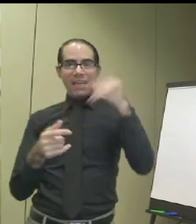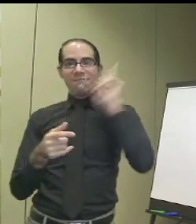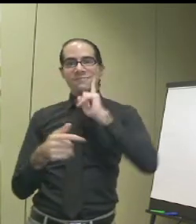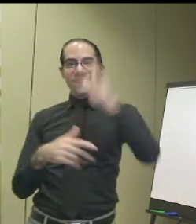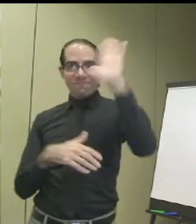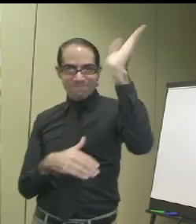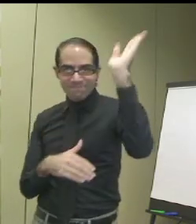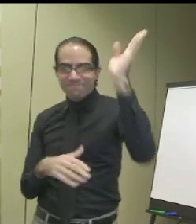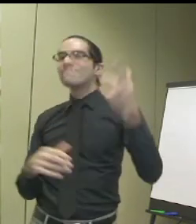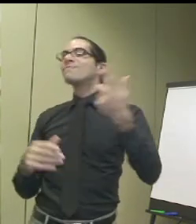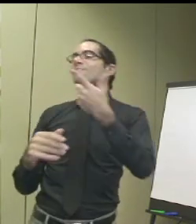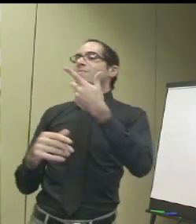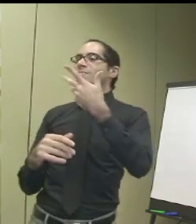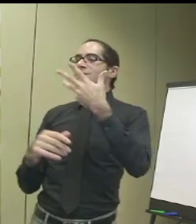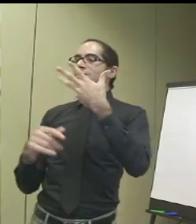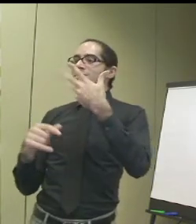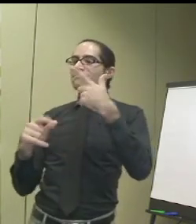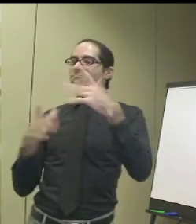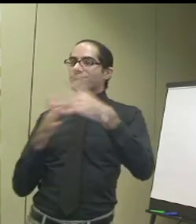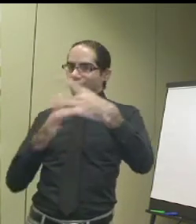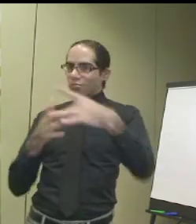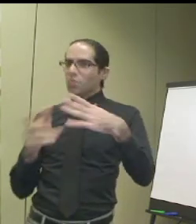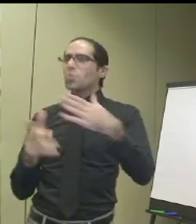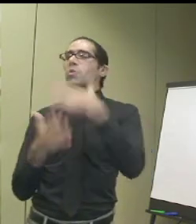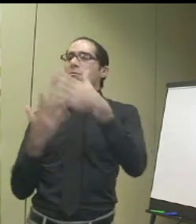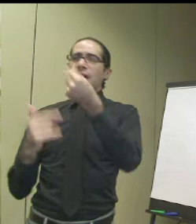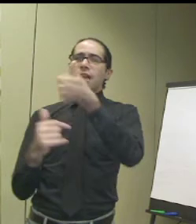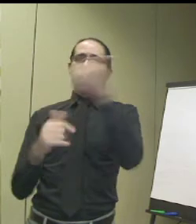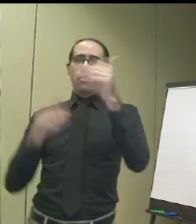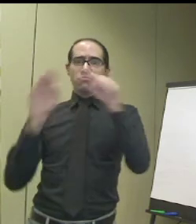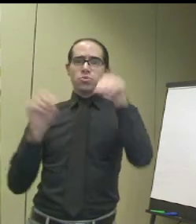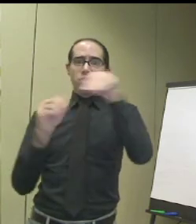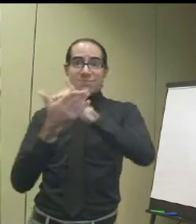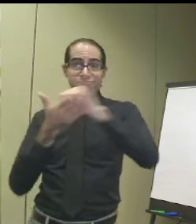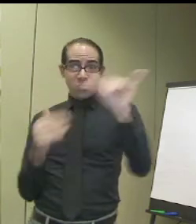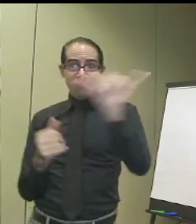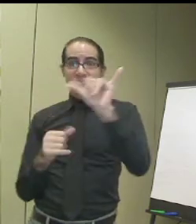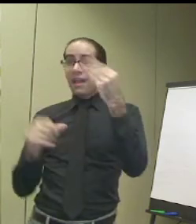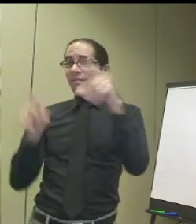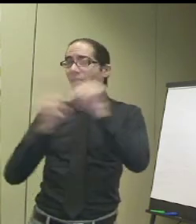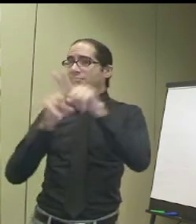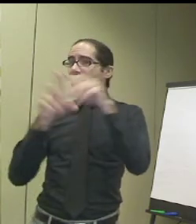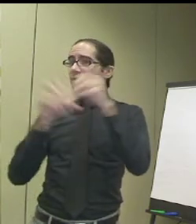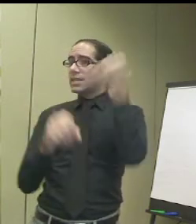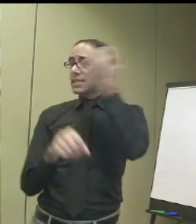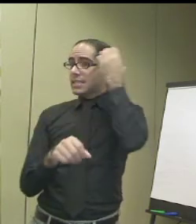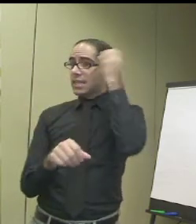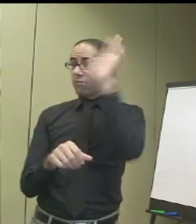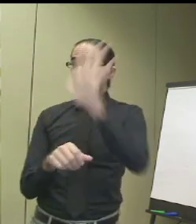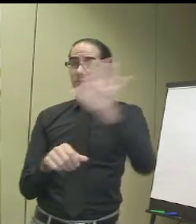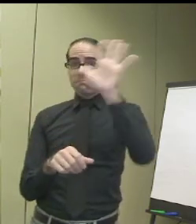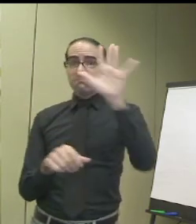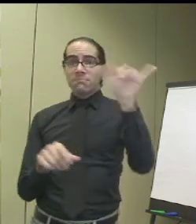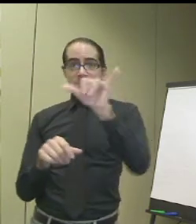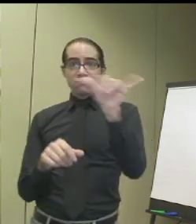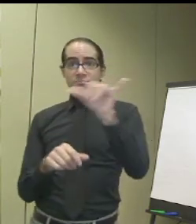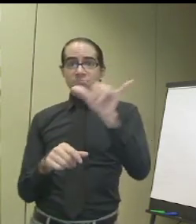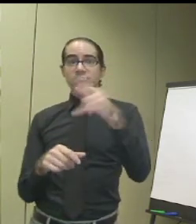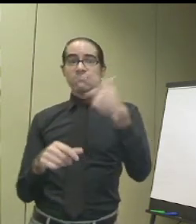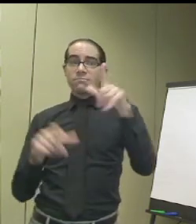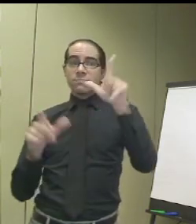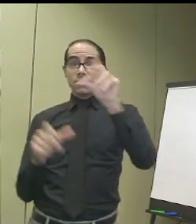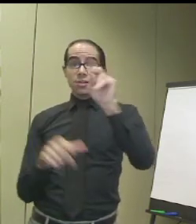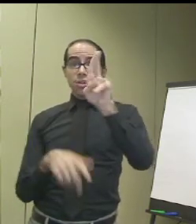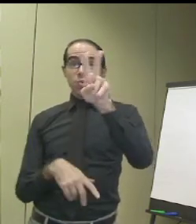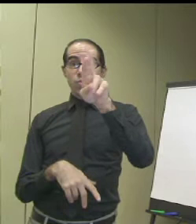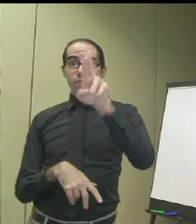museums in the area. They'll be able to provide deaf presentations as well. There are several museums in New York and